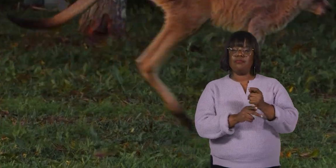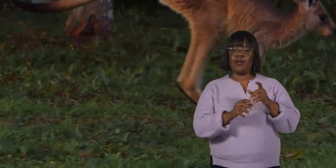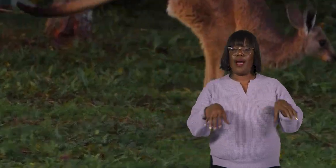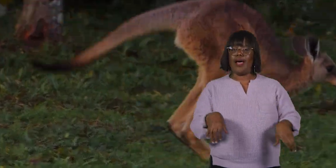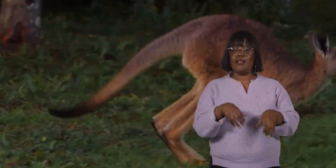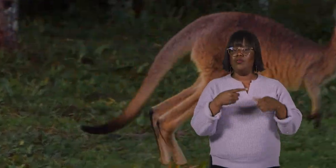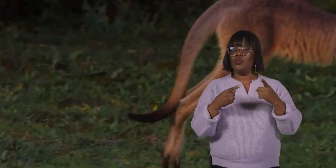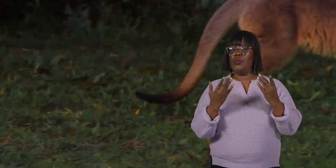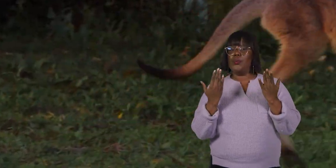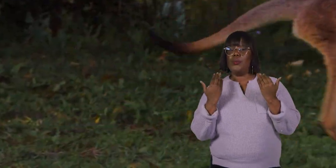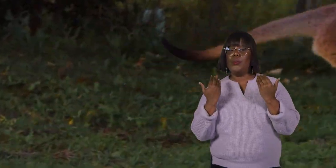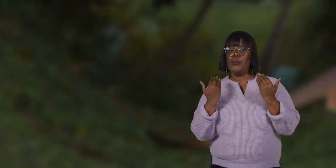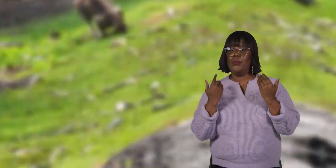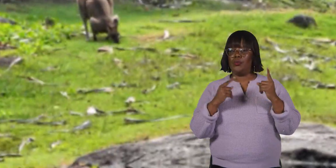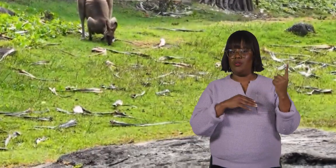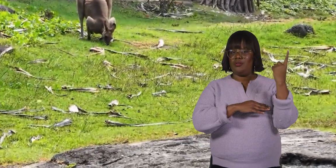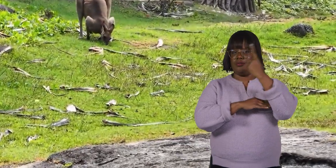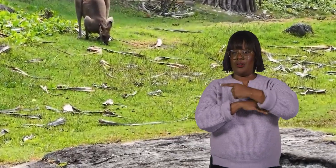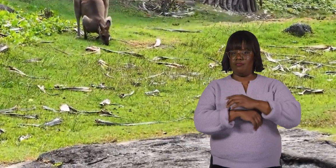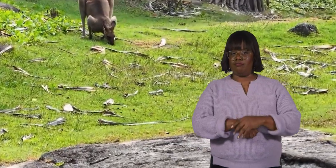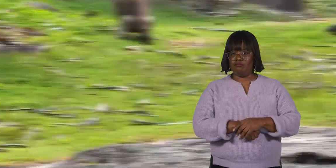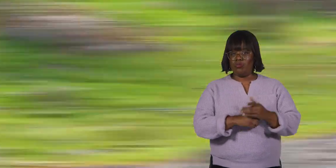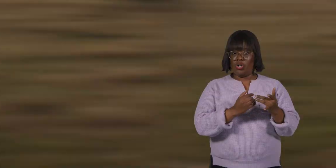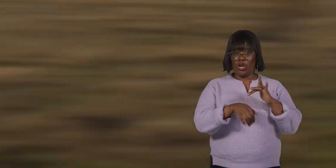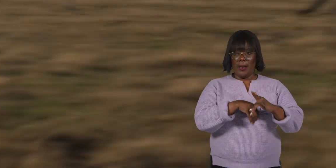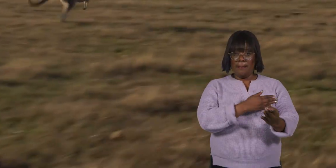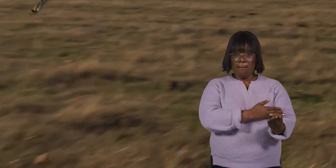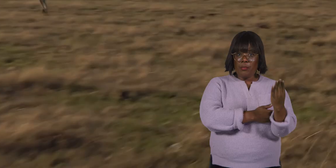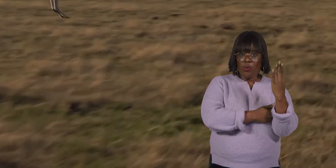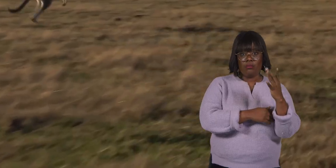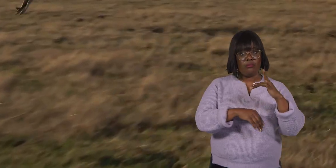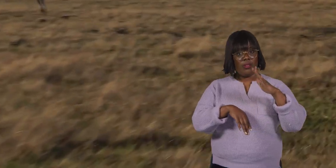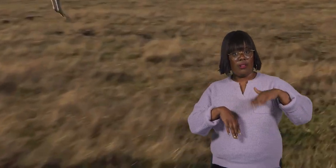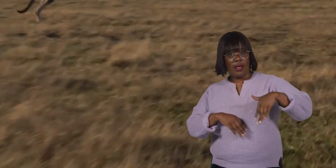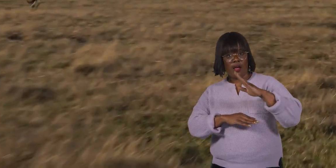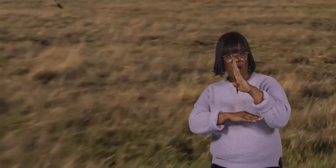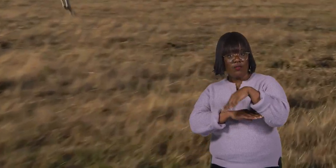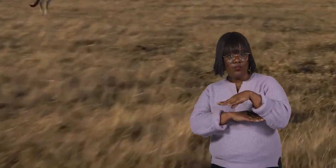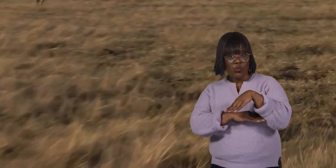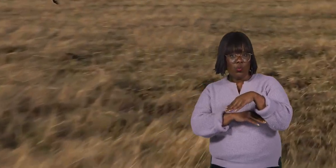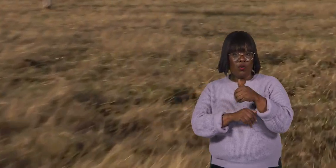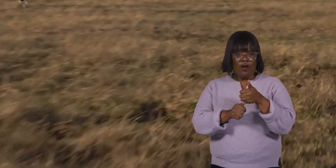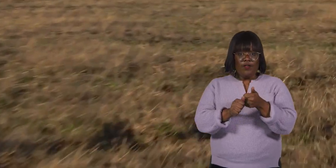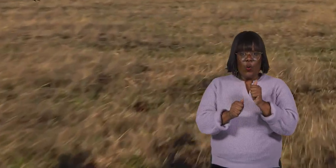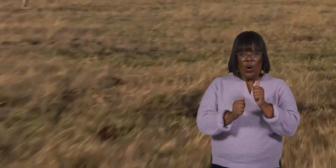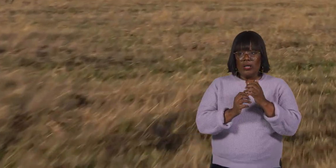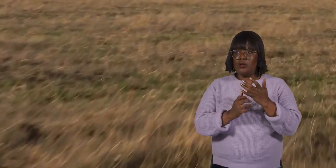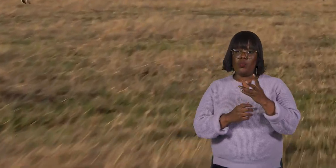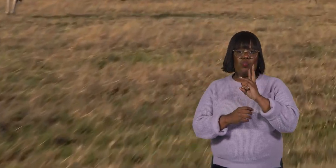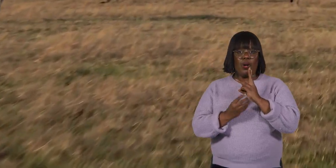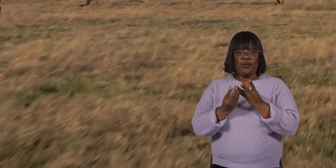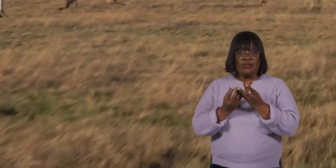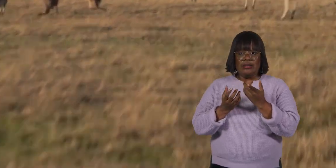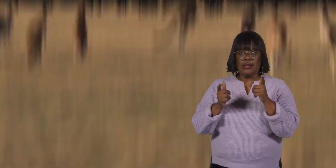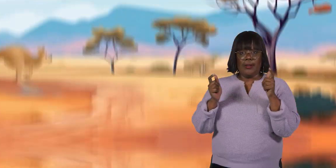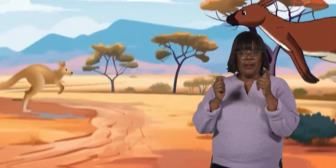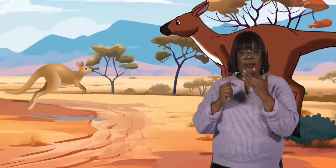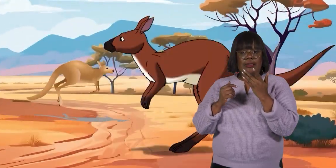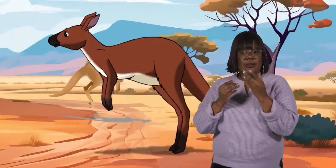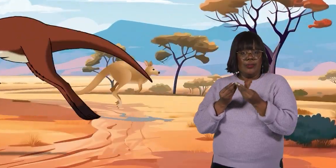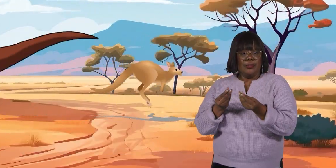during the cooler parts of the day, such as the early morning and late afternoon to avoid losing too much water in the heat.